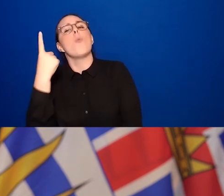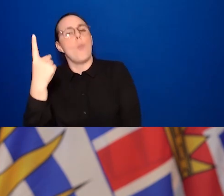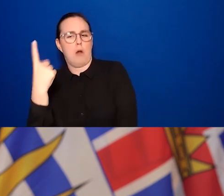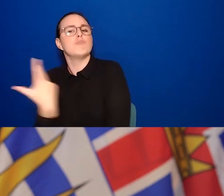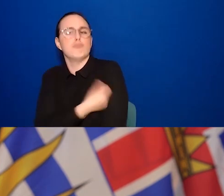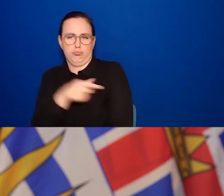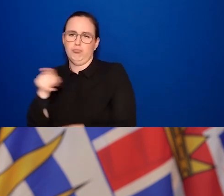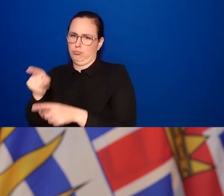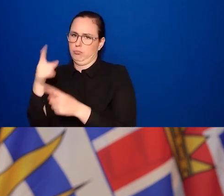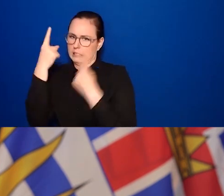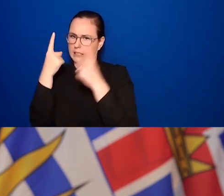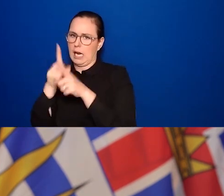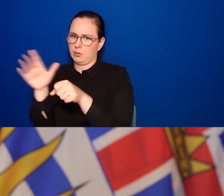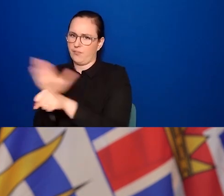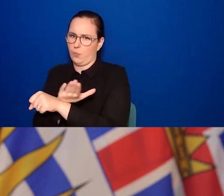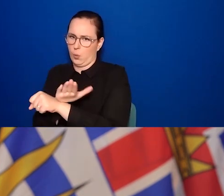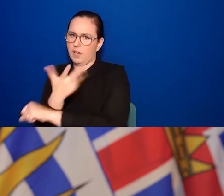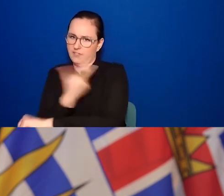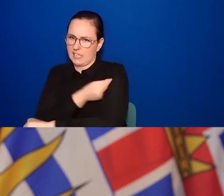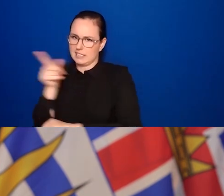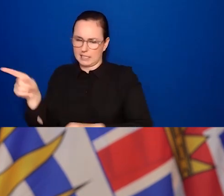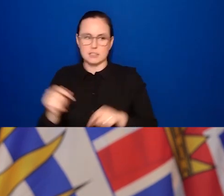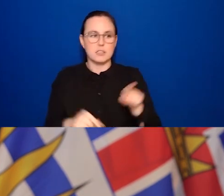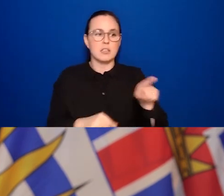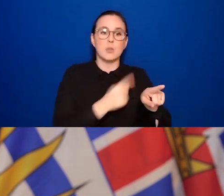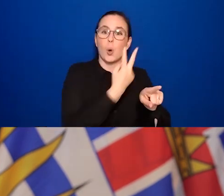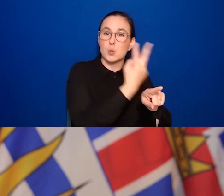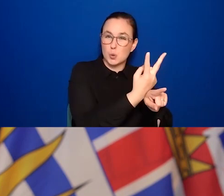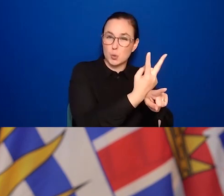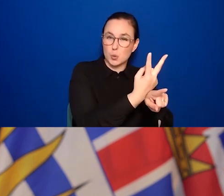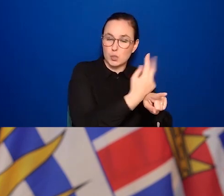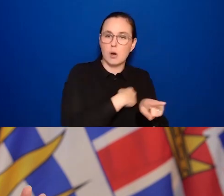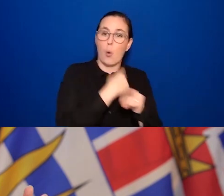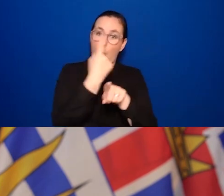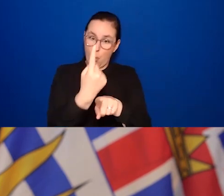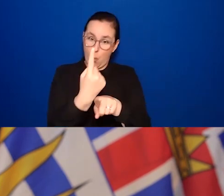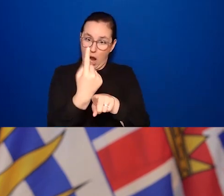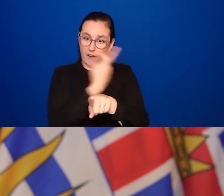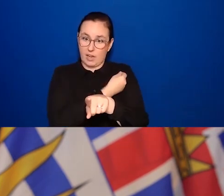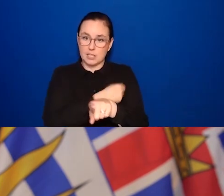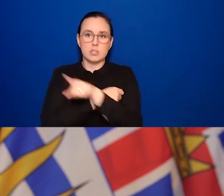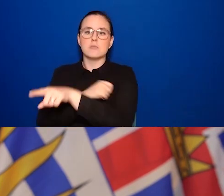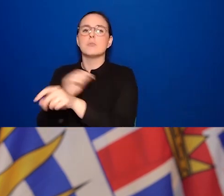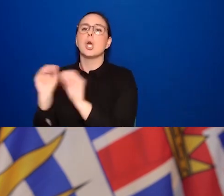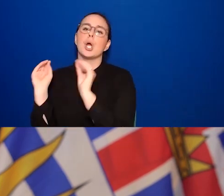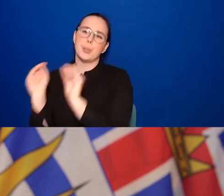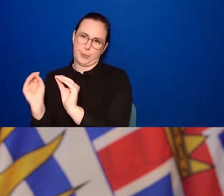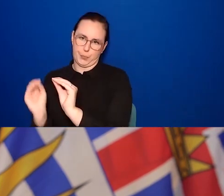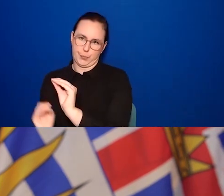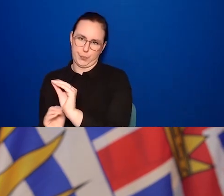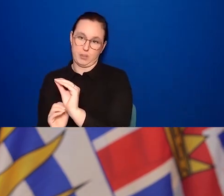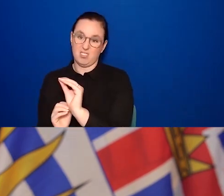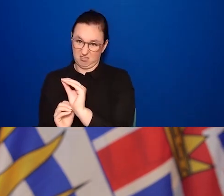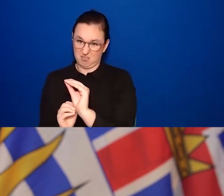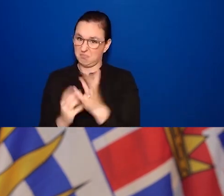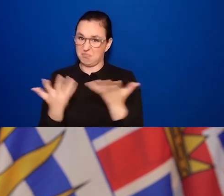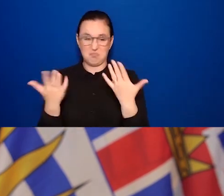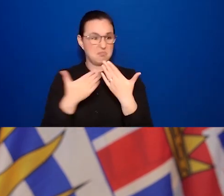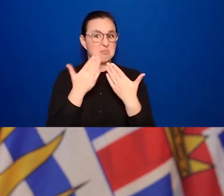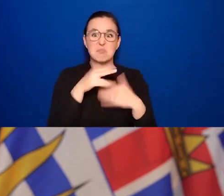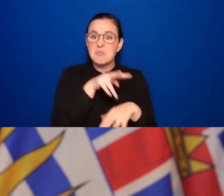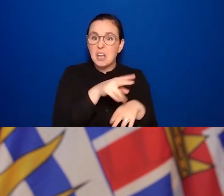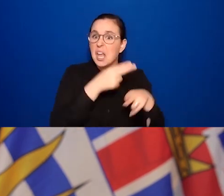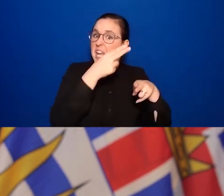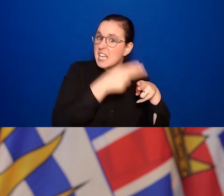record. So what you'll see is a very minimum information with a QR code and your name. And those are the important pieces of